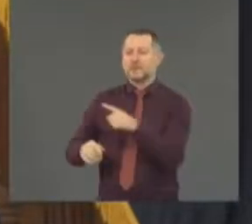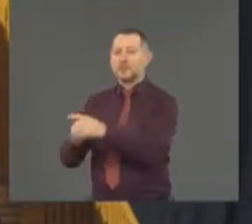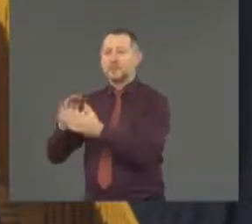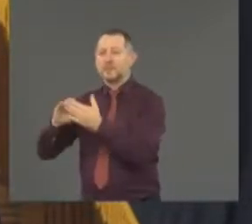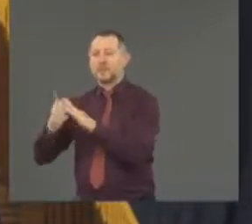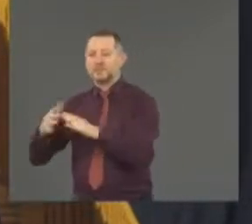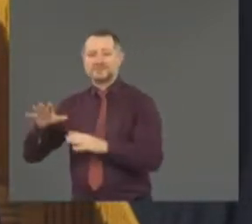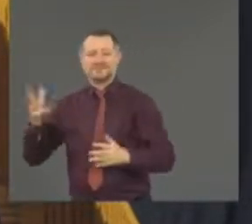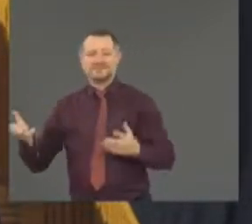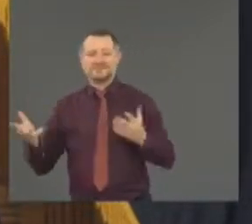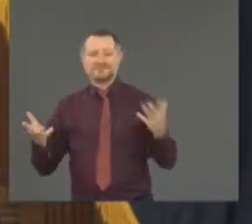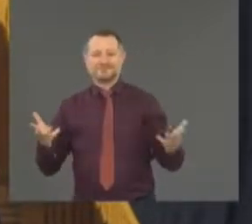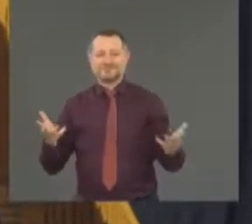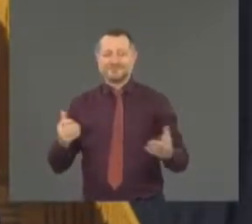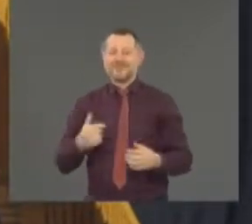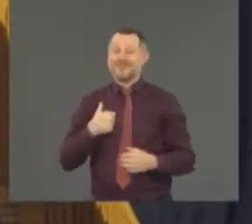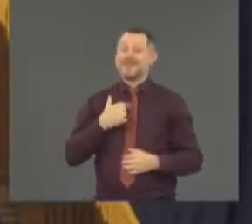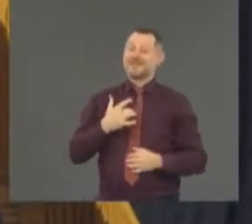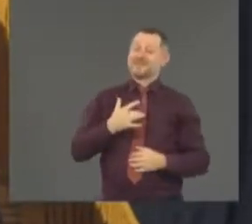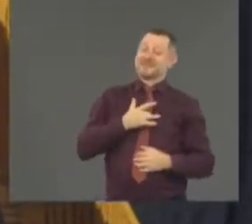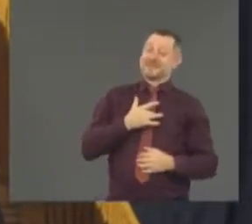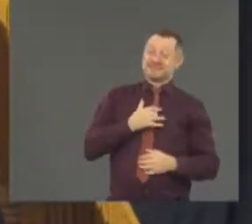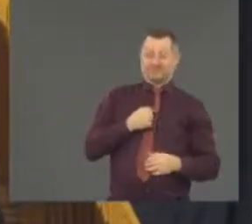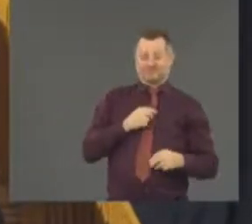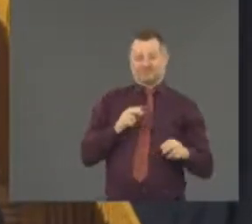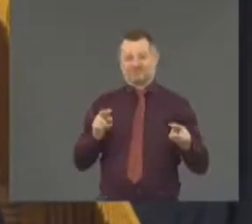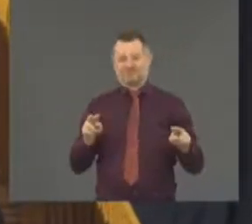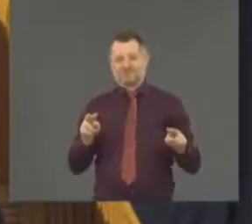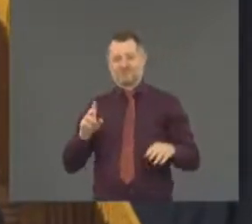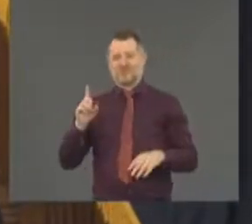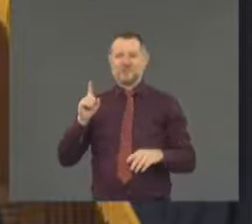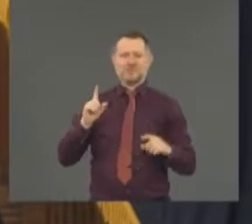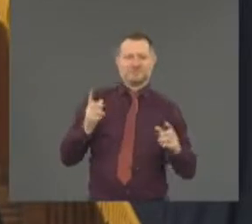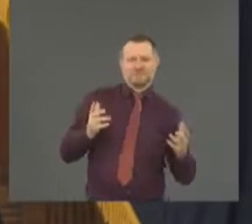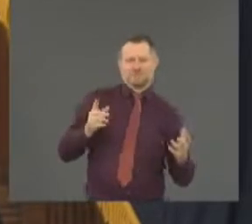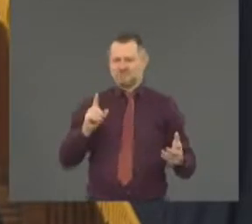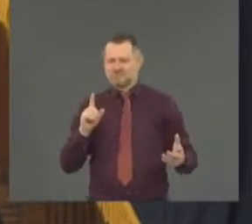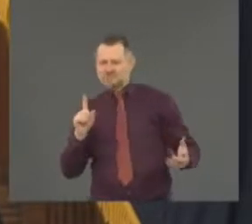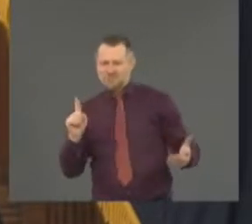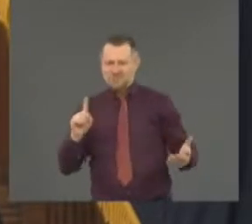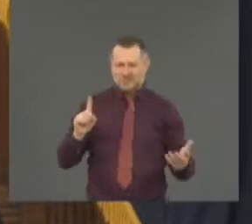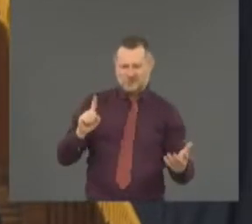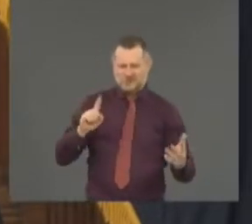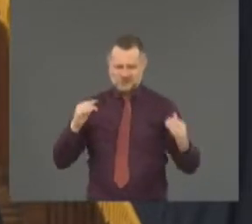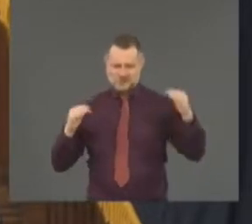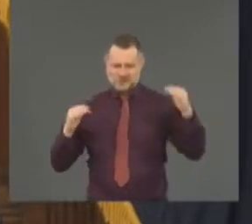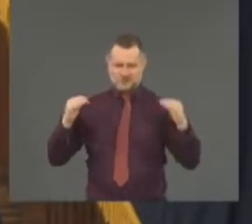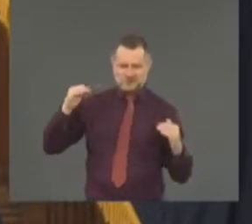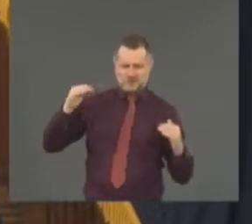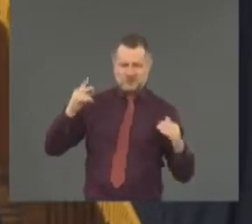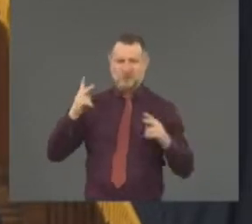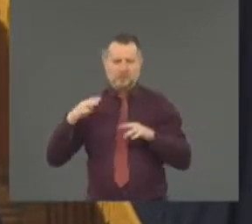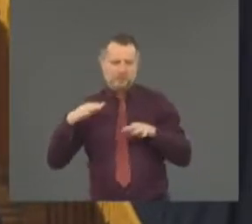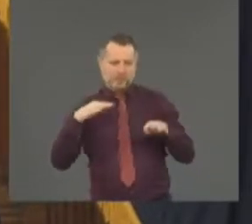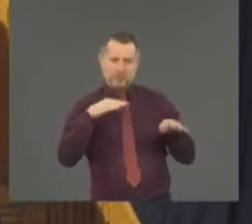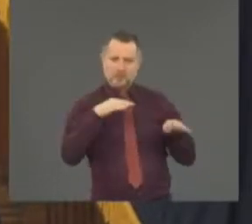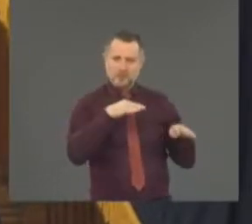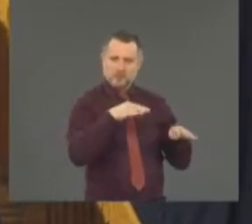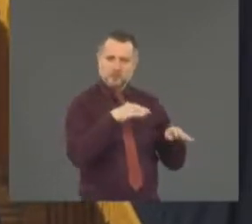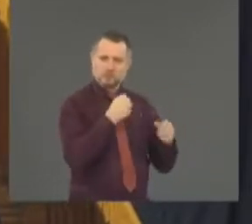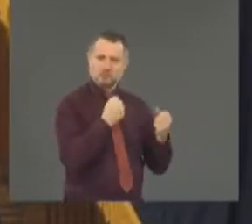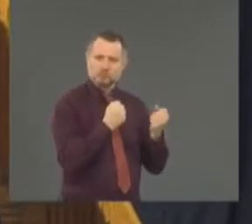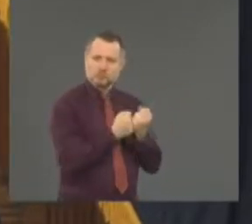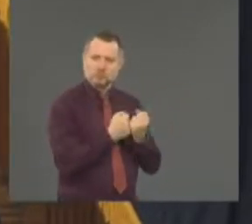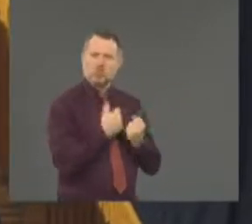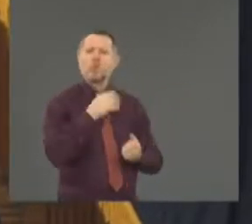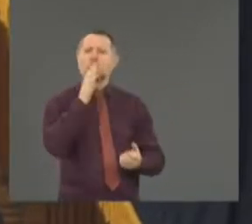are on the other side. And I will sign any 50A reform bill